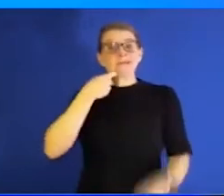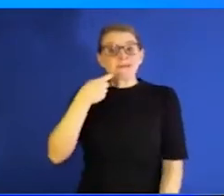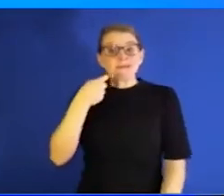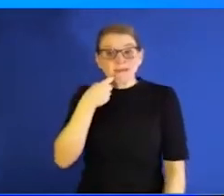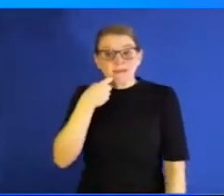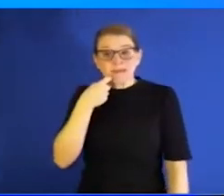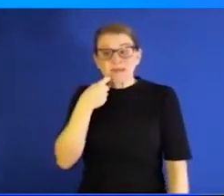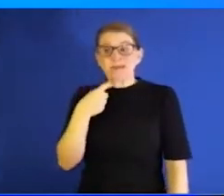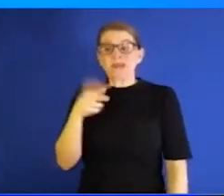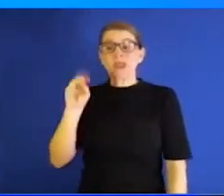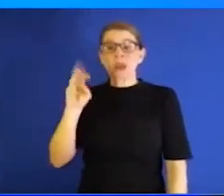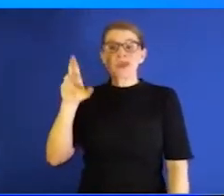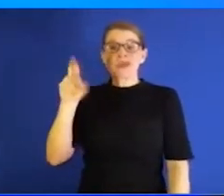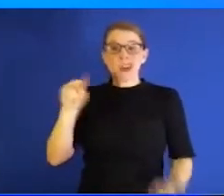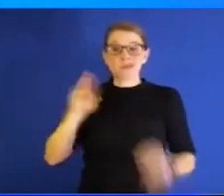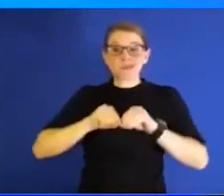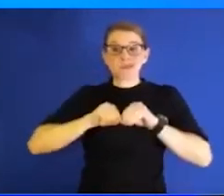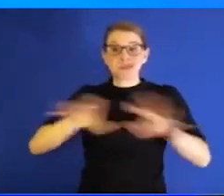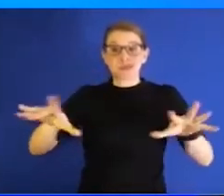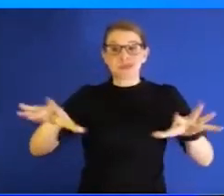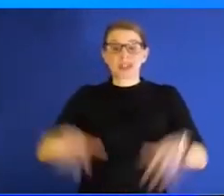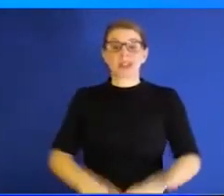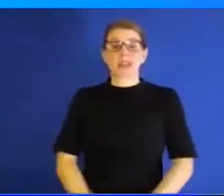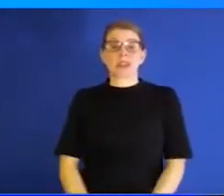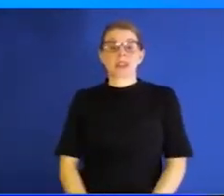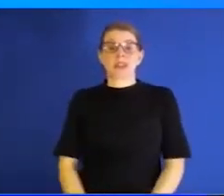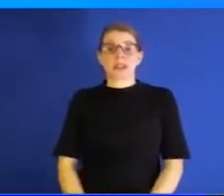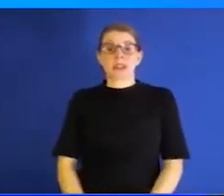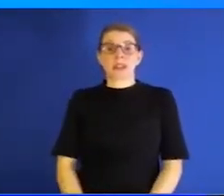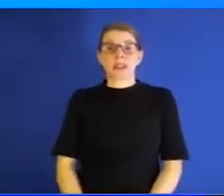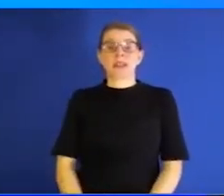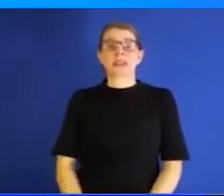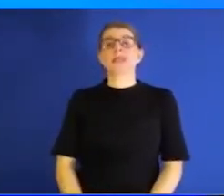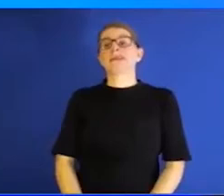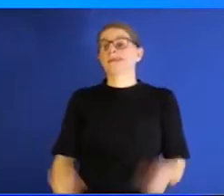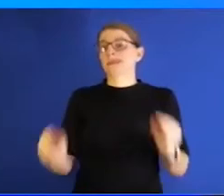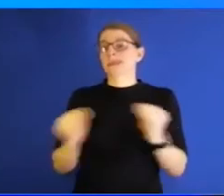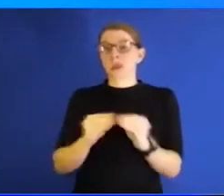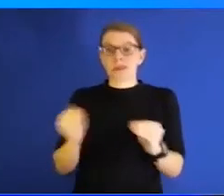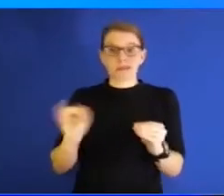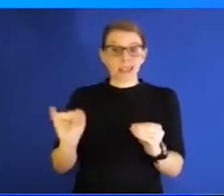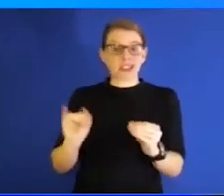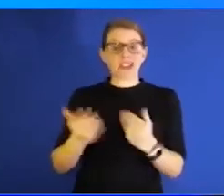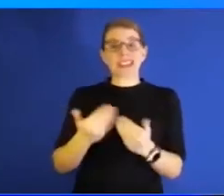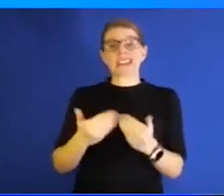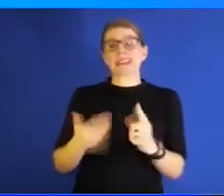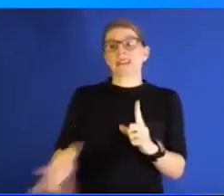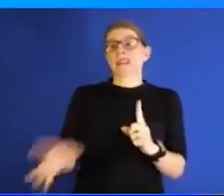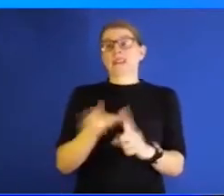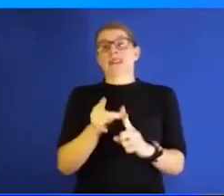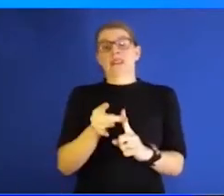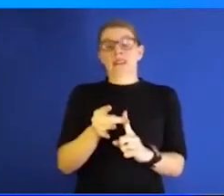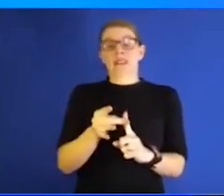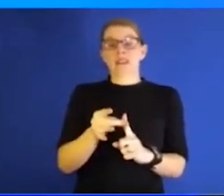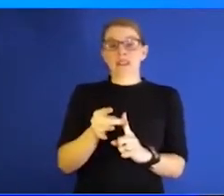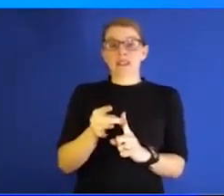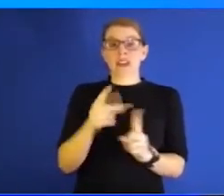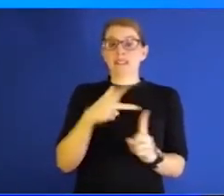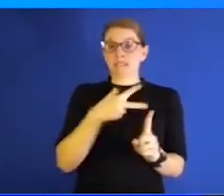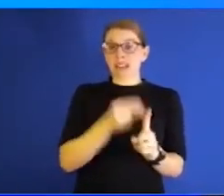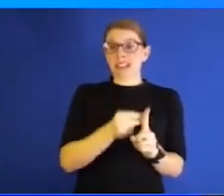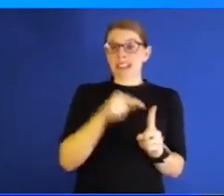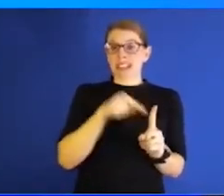clear that it was much more infectious. And certainly those that are vaccinated could still fall ill. And so,